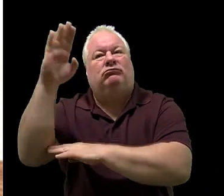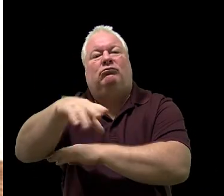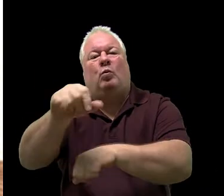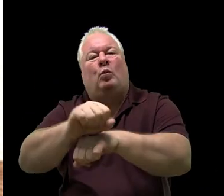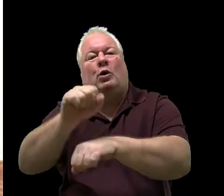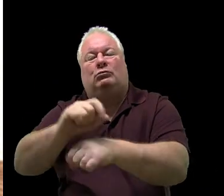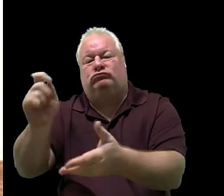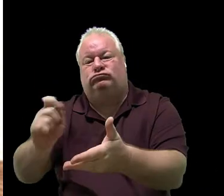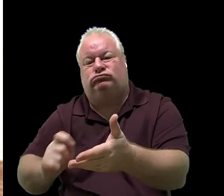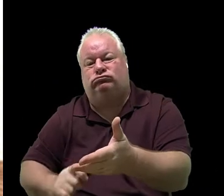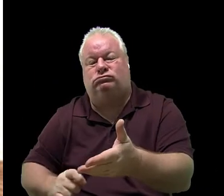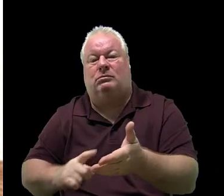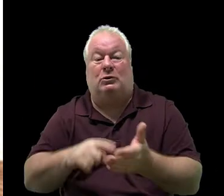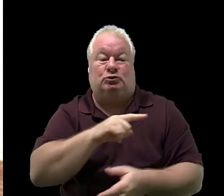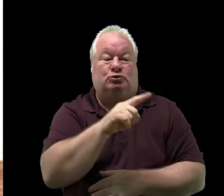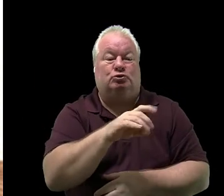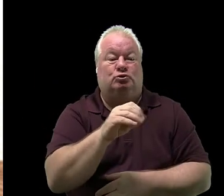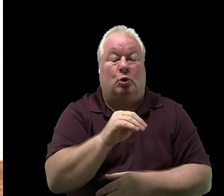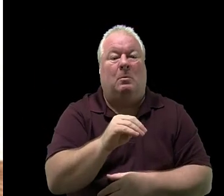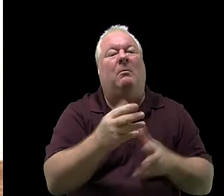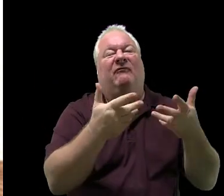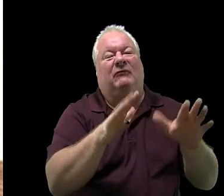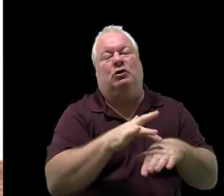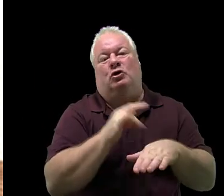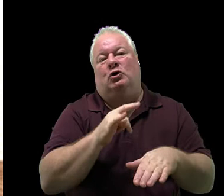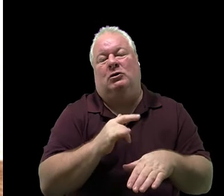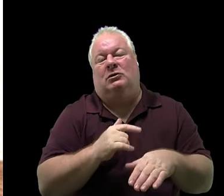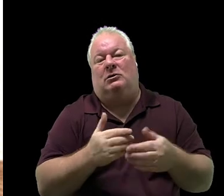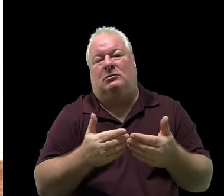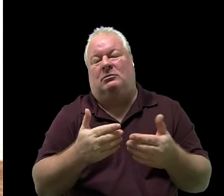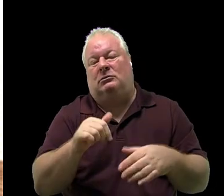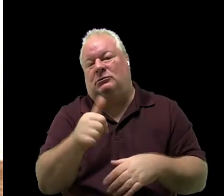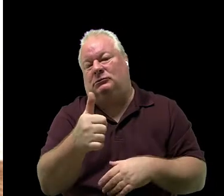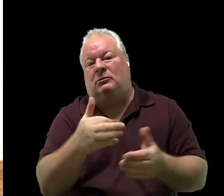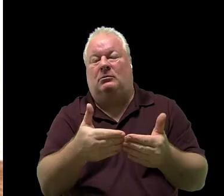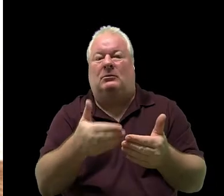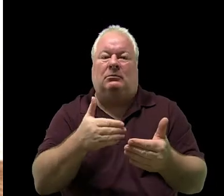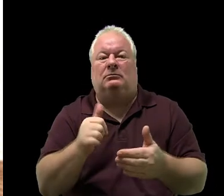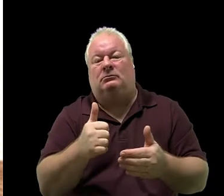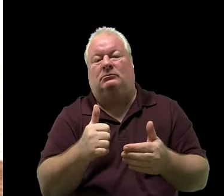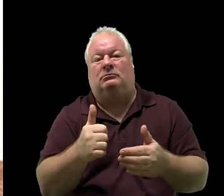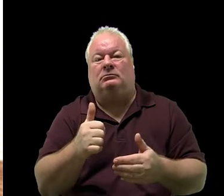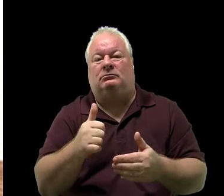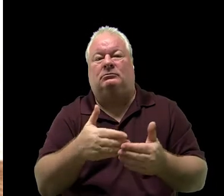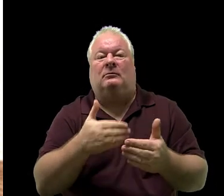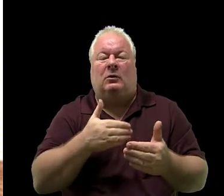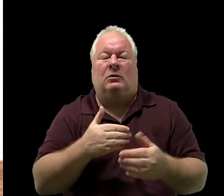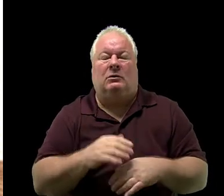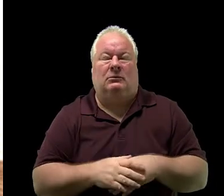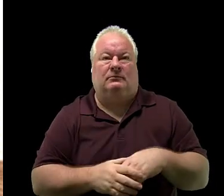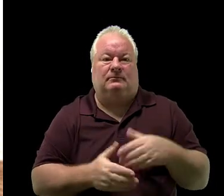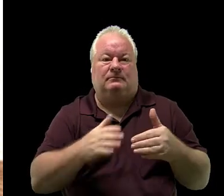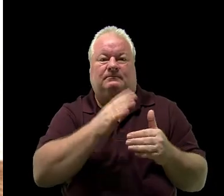That means that many of you will end your Zoom meetings today at 10 a.m. or